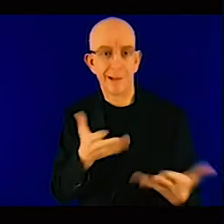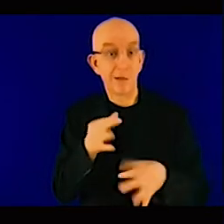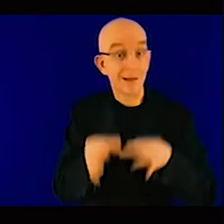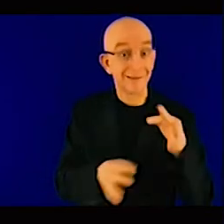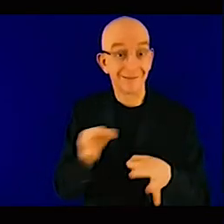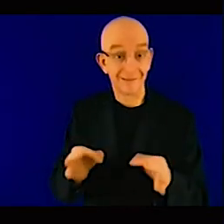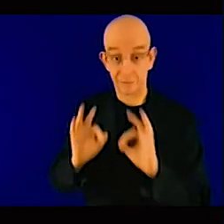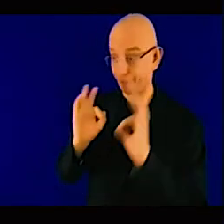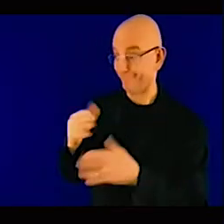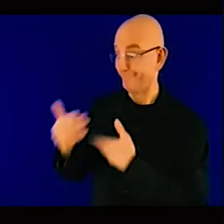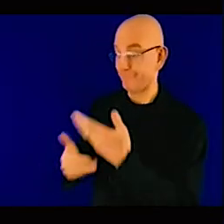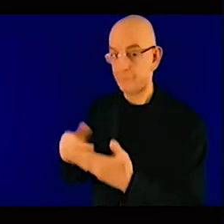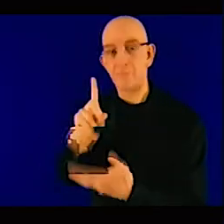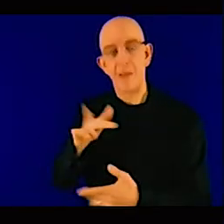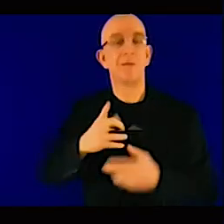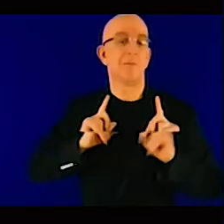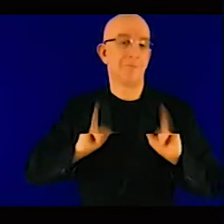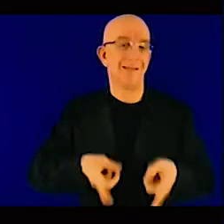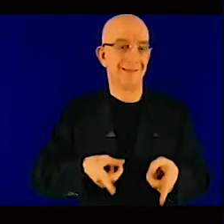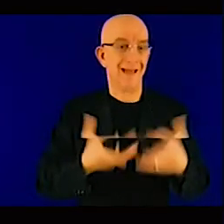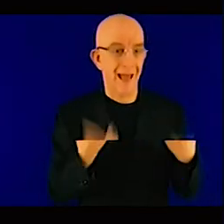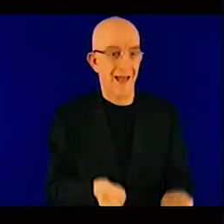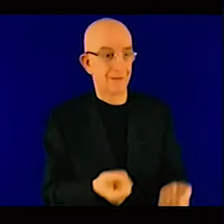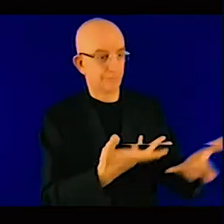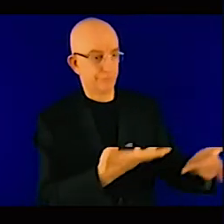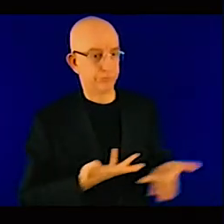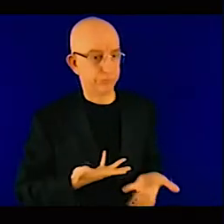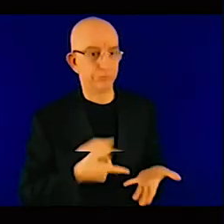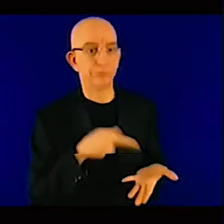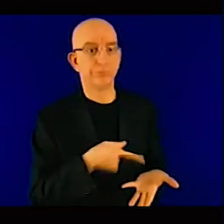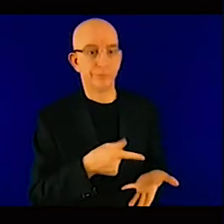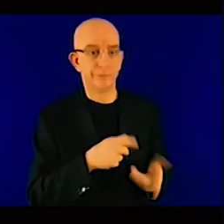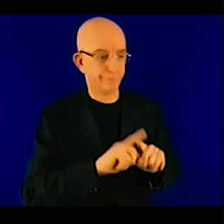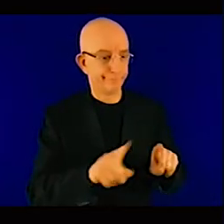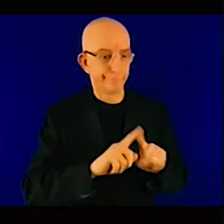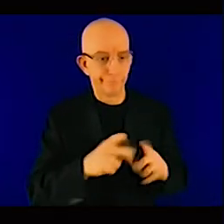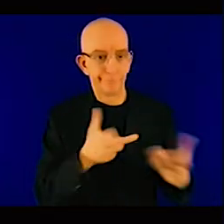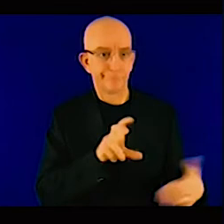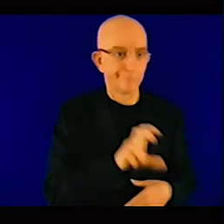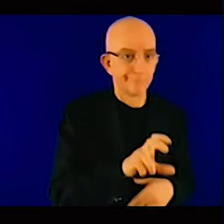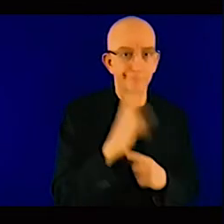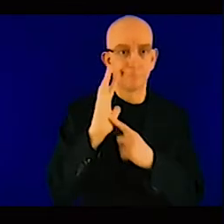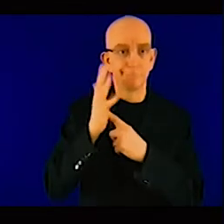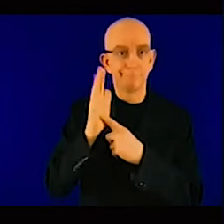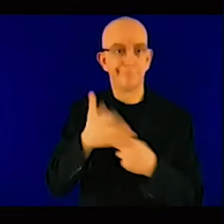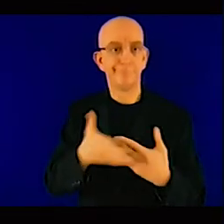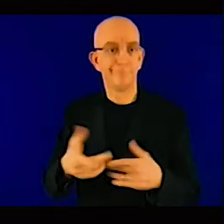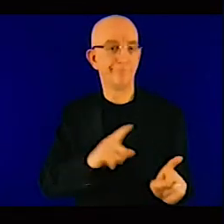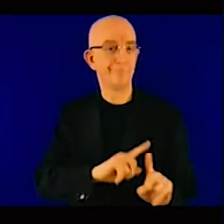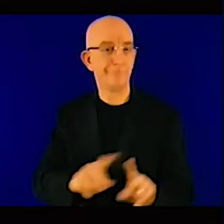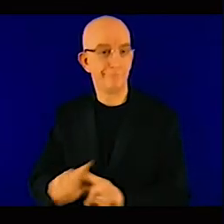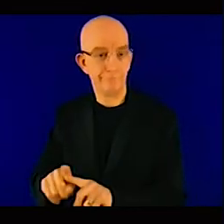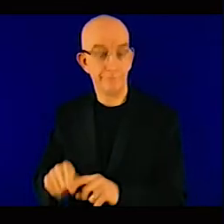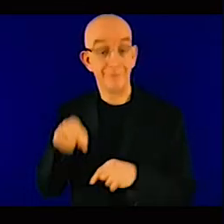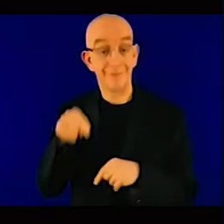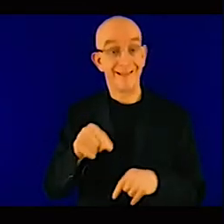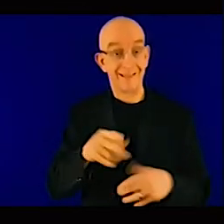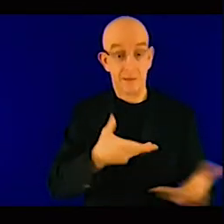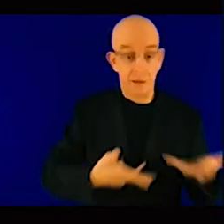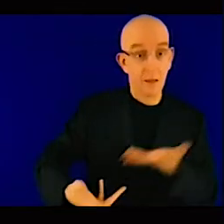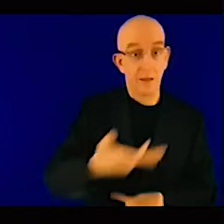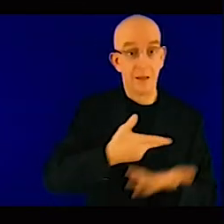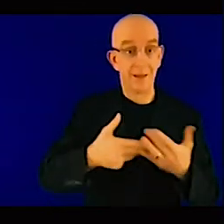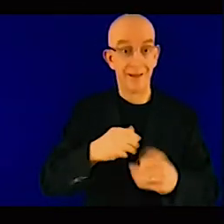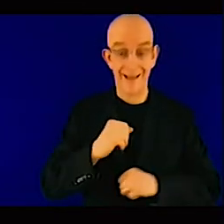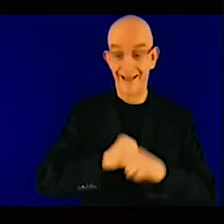that if we cannot, if we are not able to ensure access to energy, definitely any adaptation